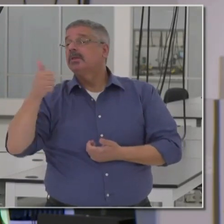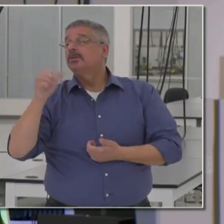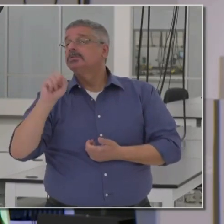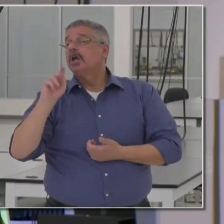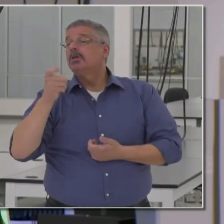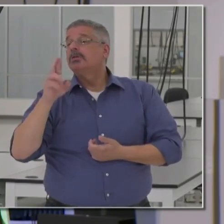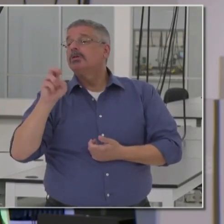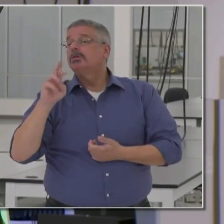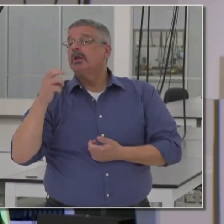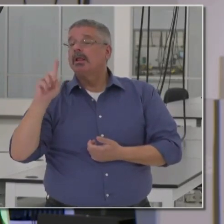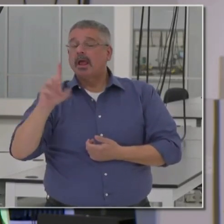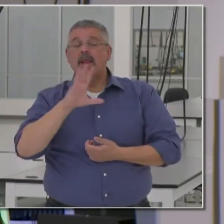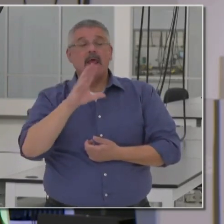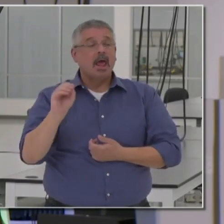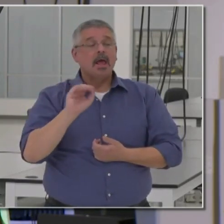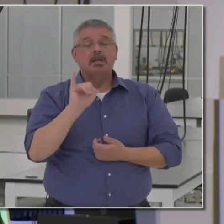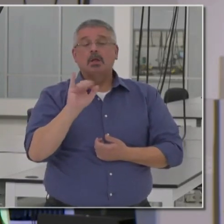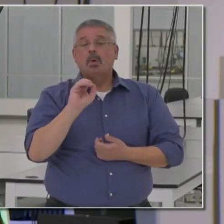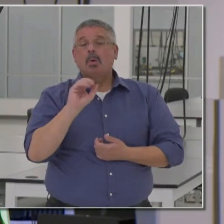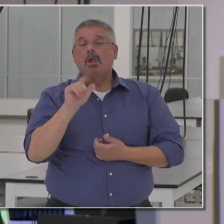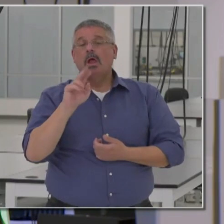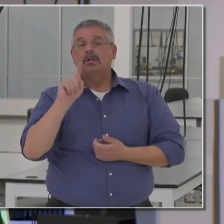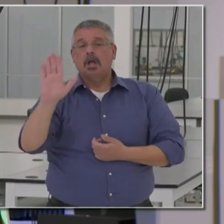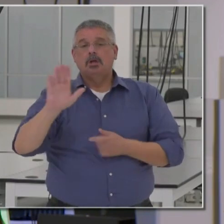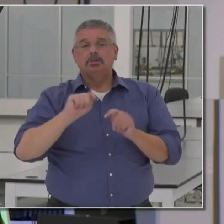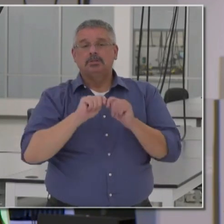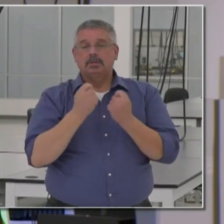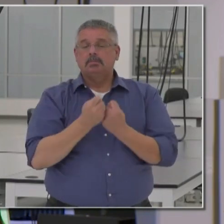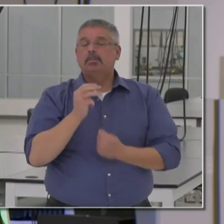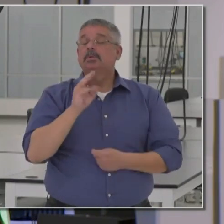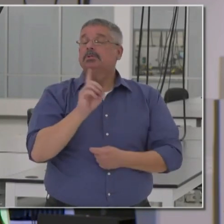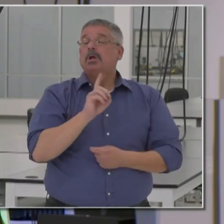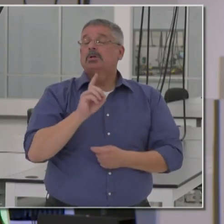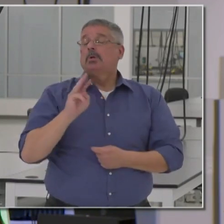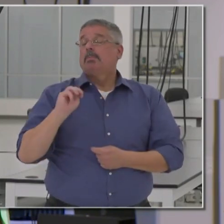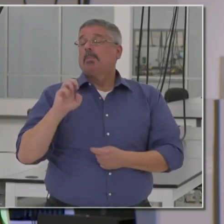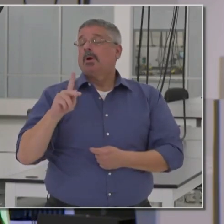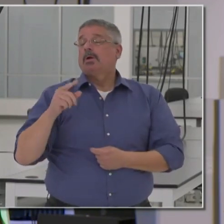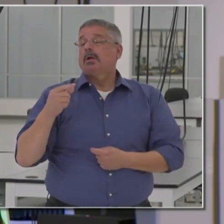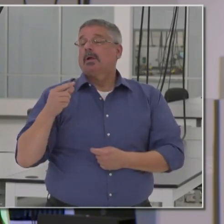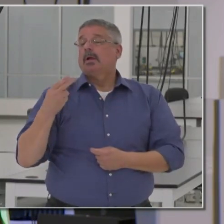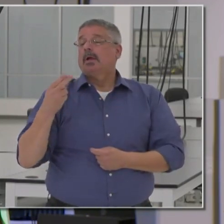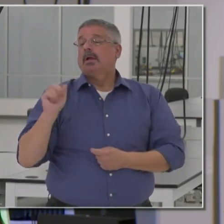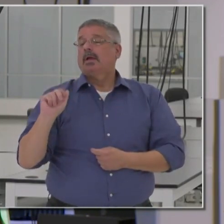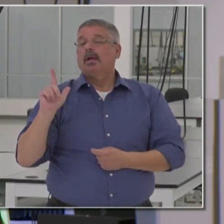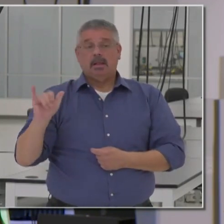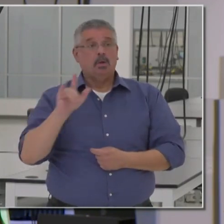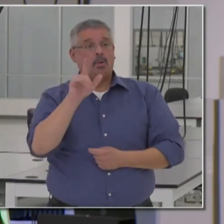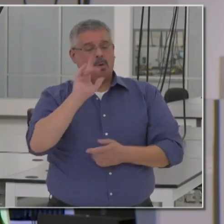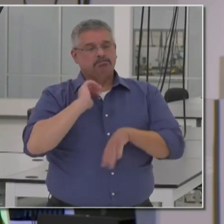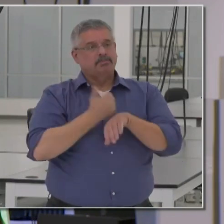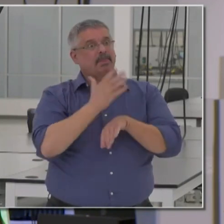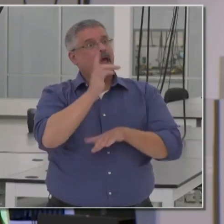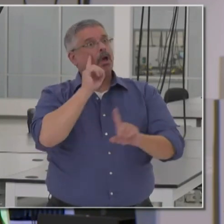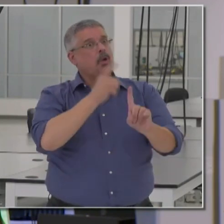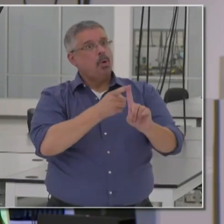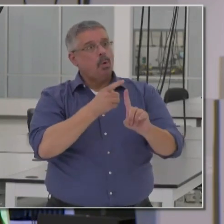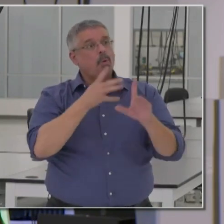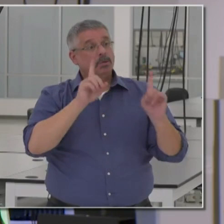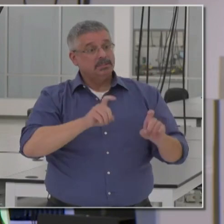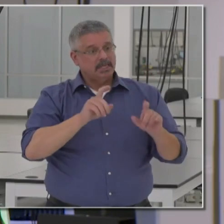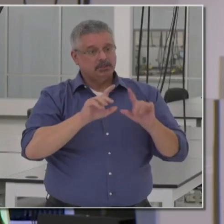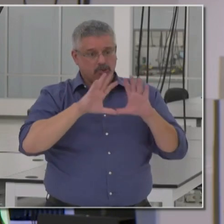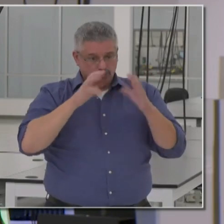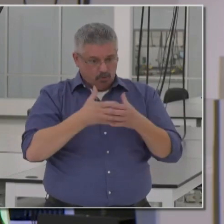not only to Yolanda and her team, but to Dr. Mark Galley, uh, who originally presented this goal with our testing task